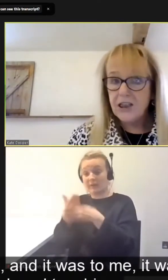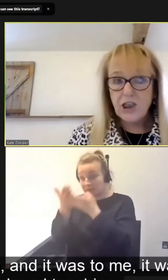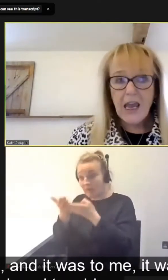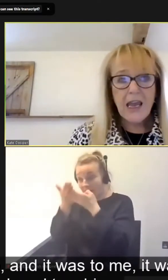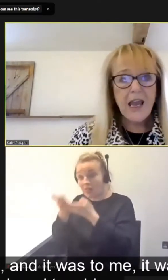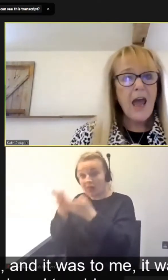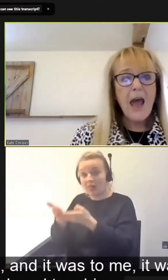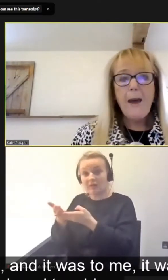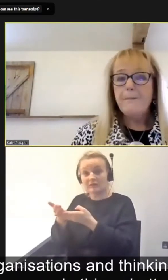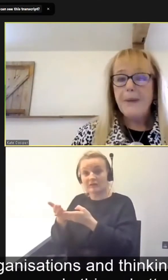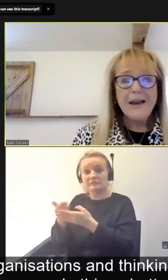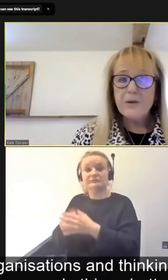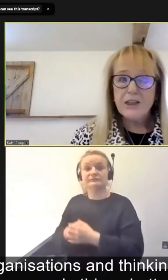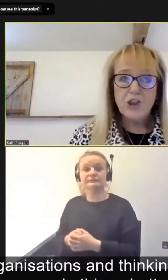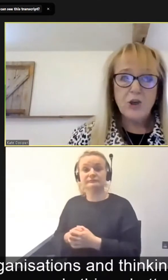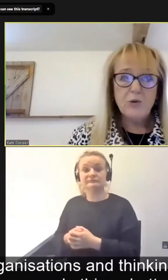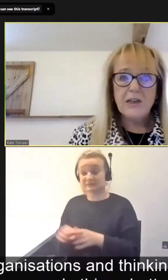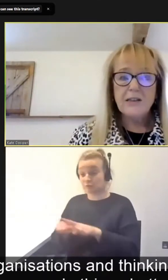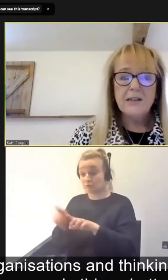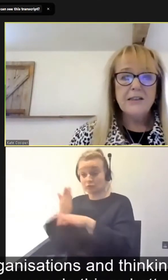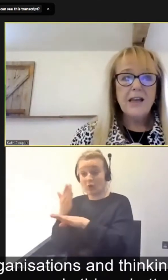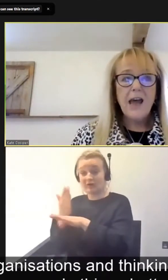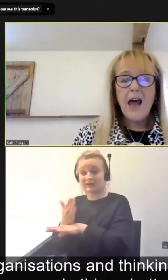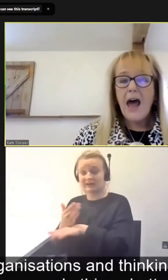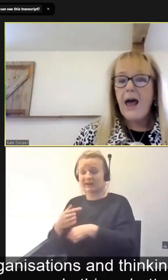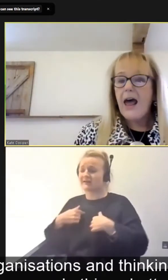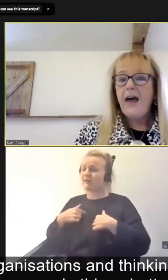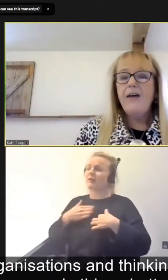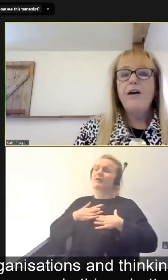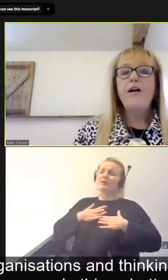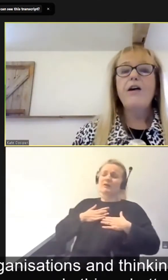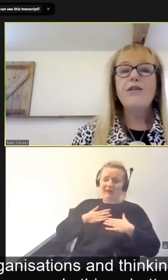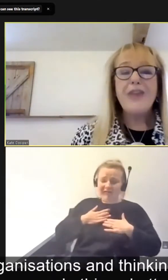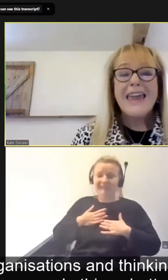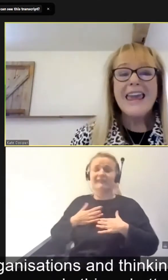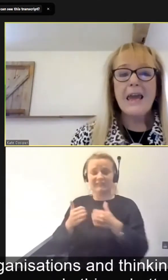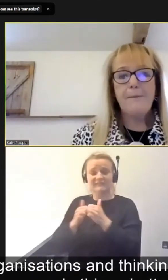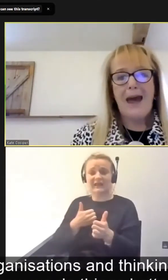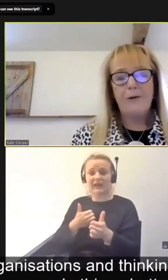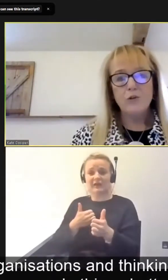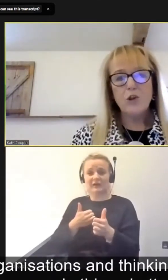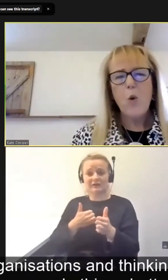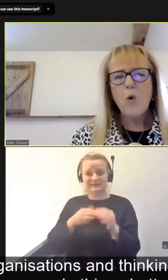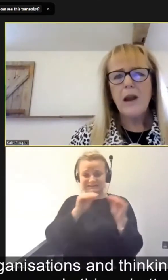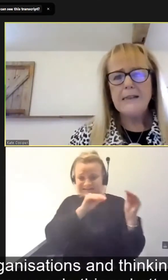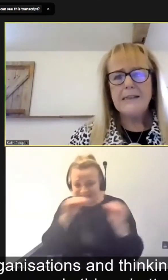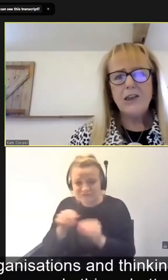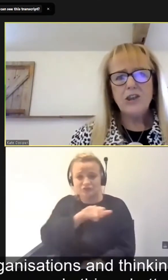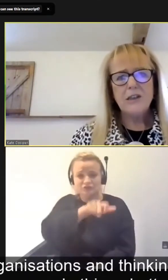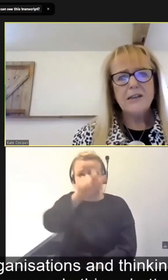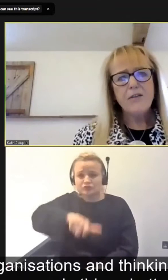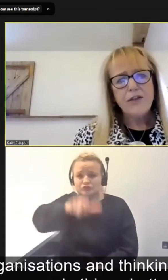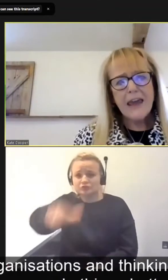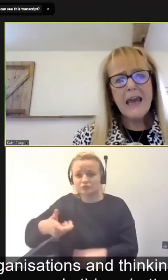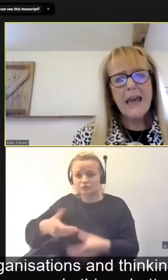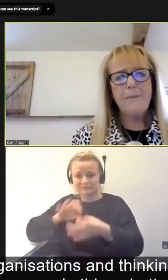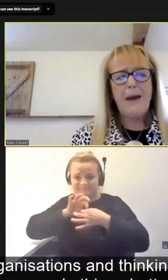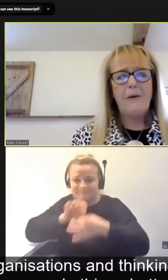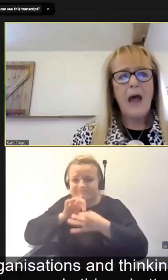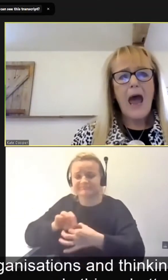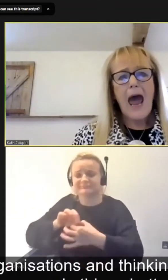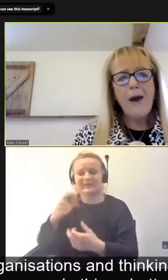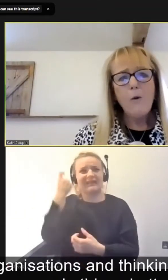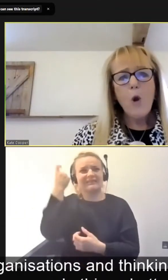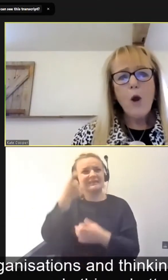teaching, being with students. Thinking about organizations and thinking